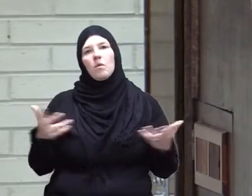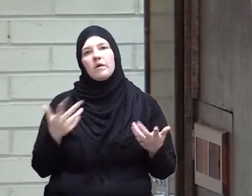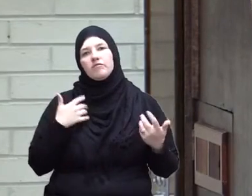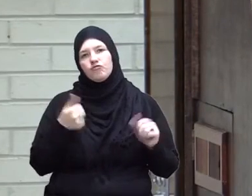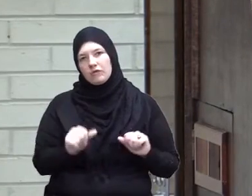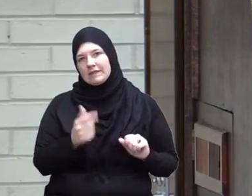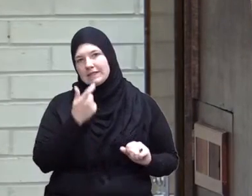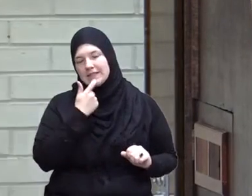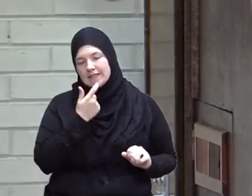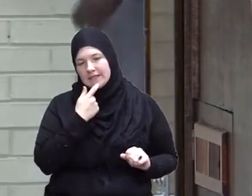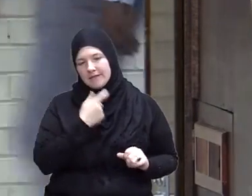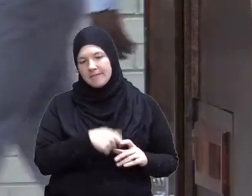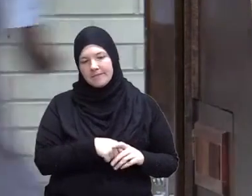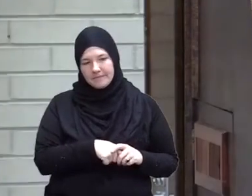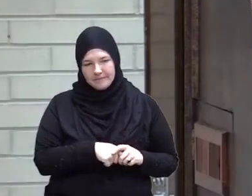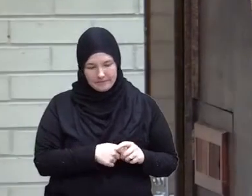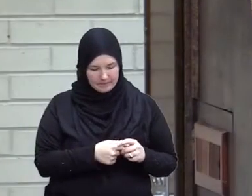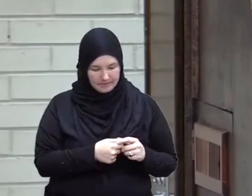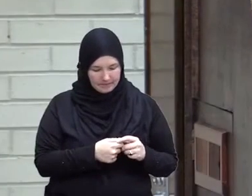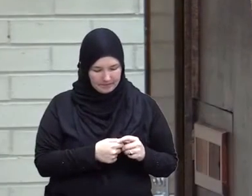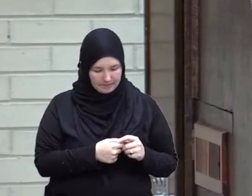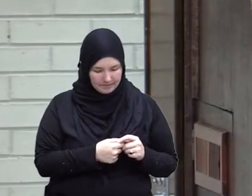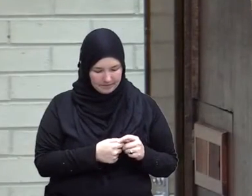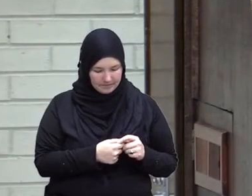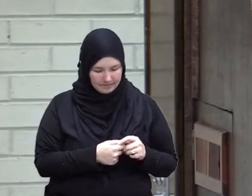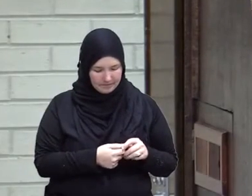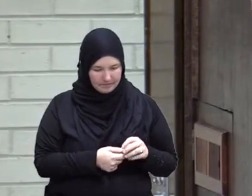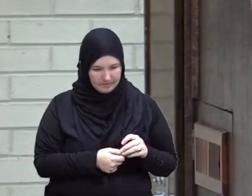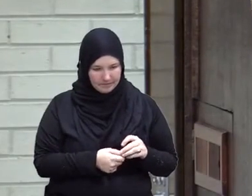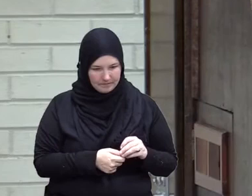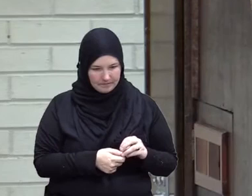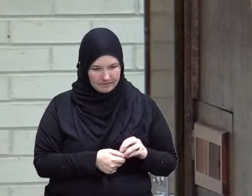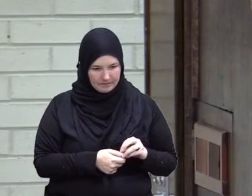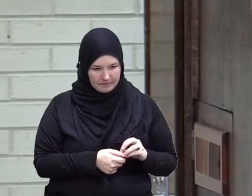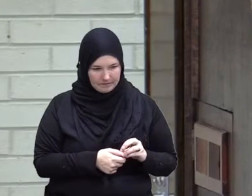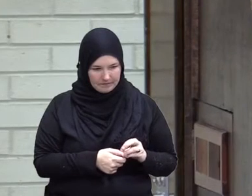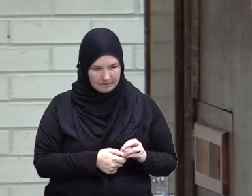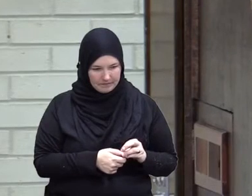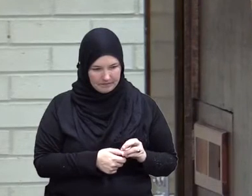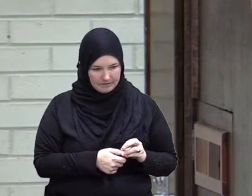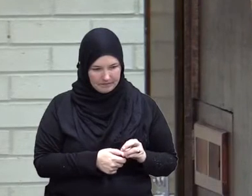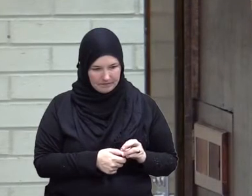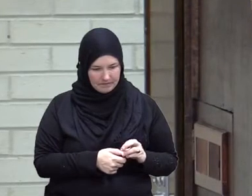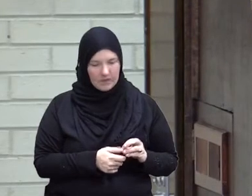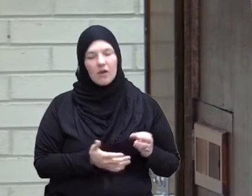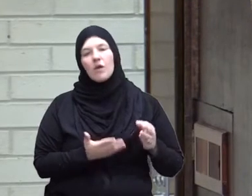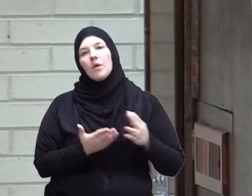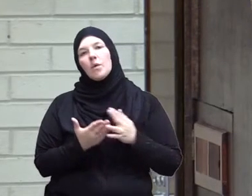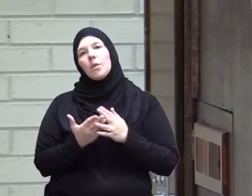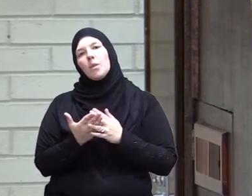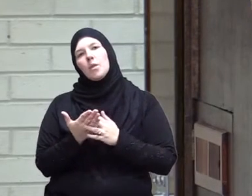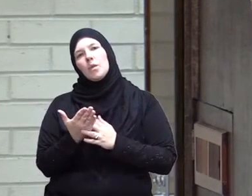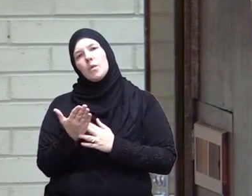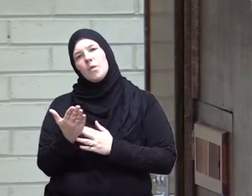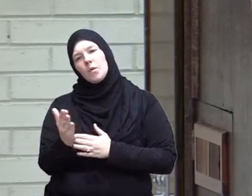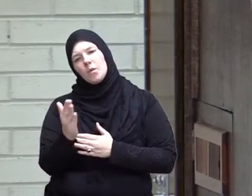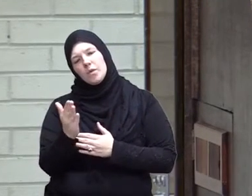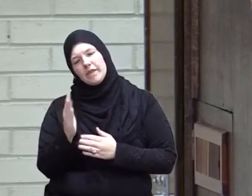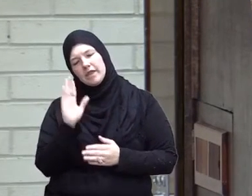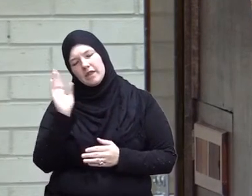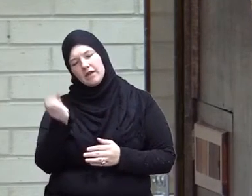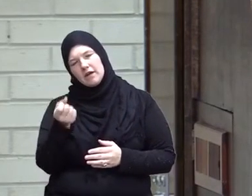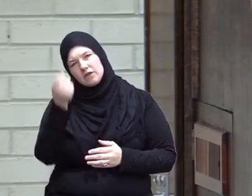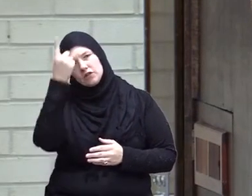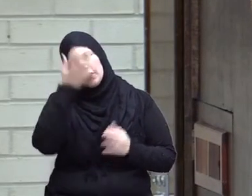get you to see the reality around us through the prism and the lens of the Quran